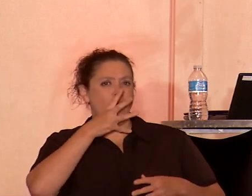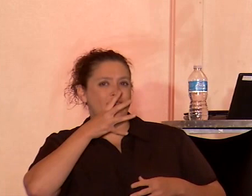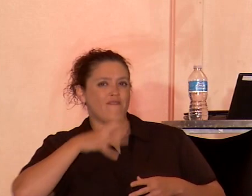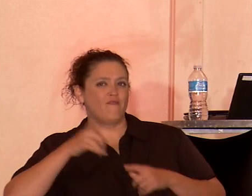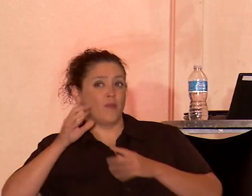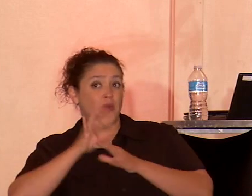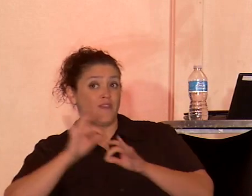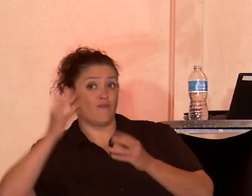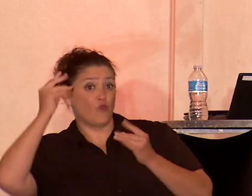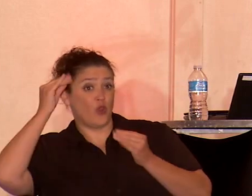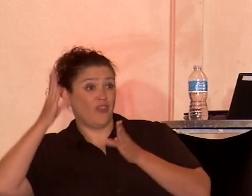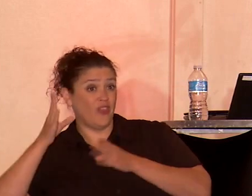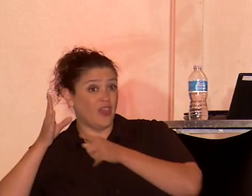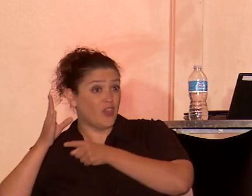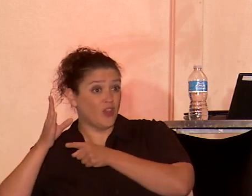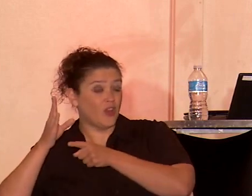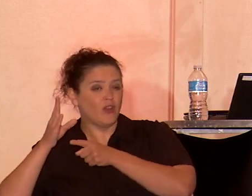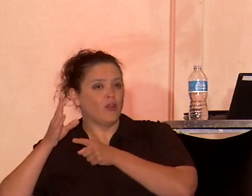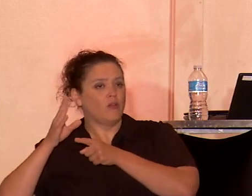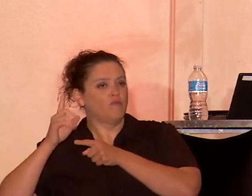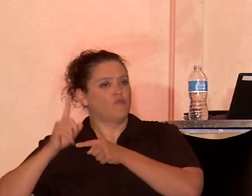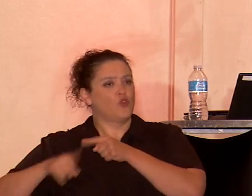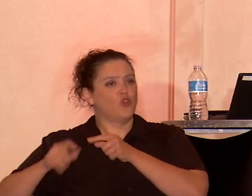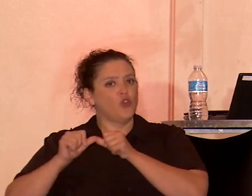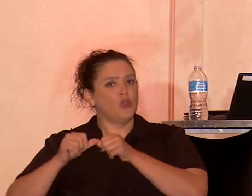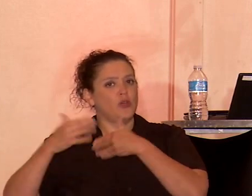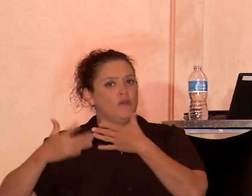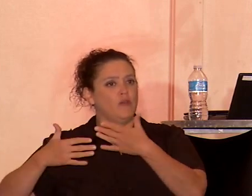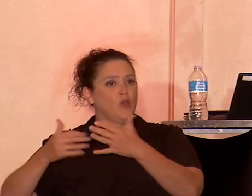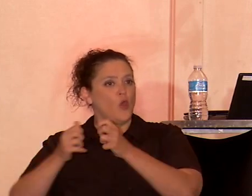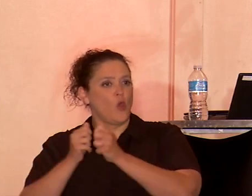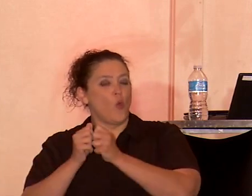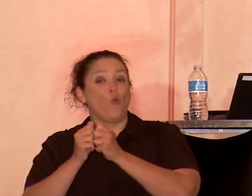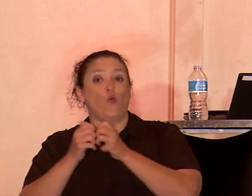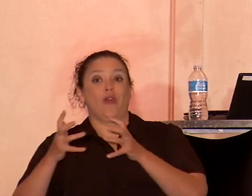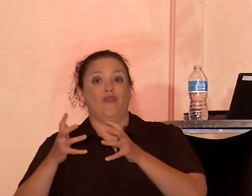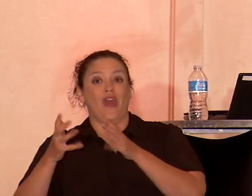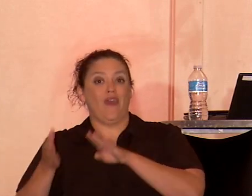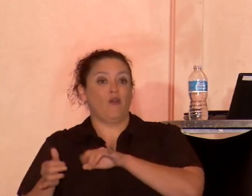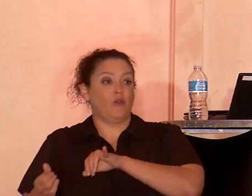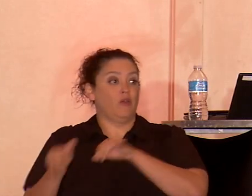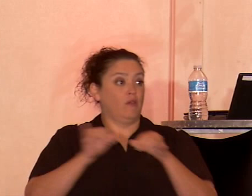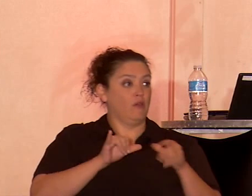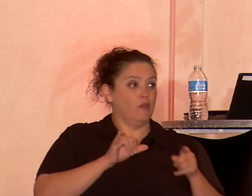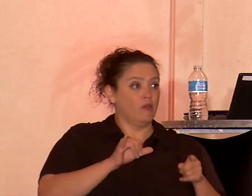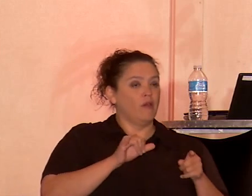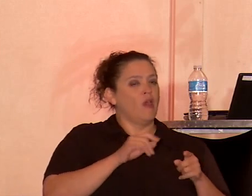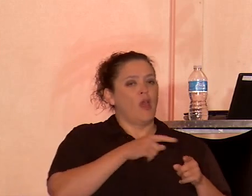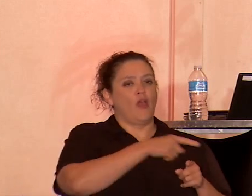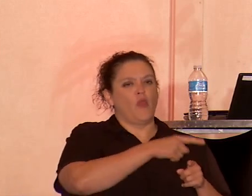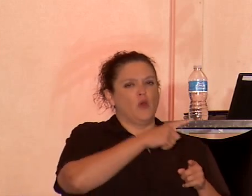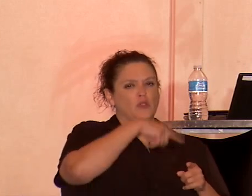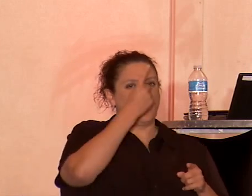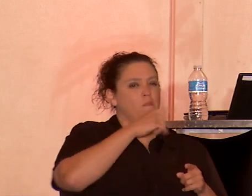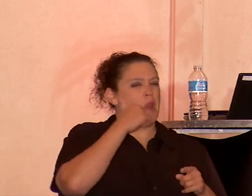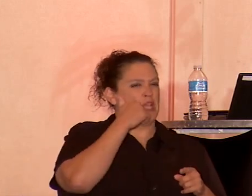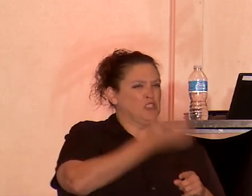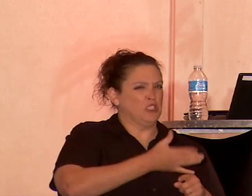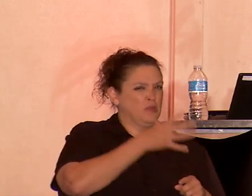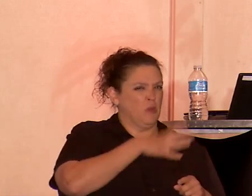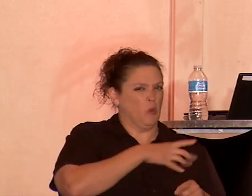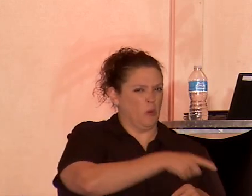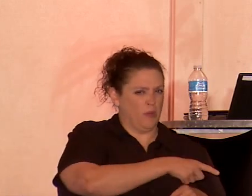thinker, could not have existed without the dialectical construction of the hypersexual black Jezebel.